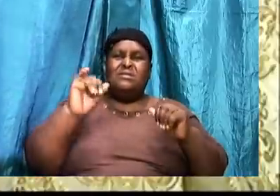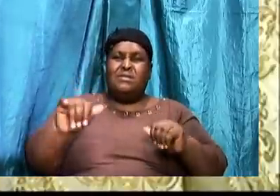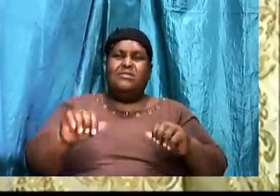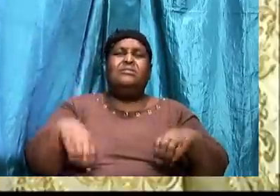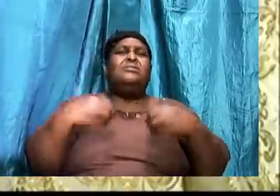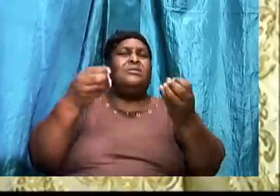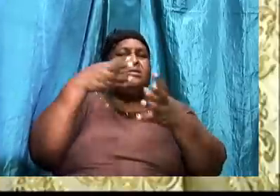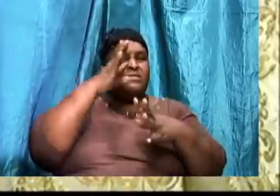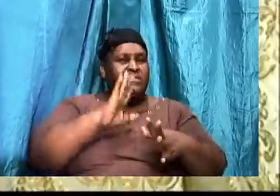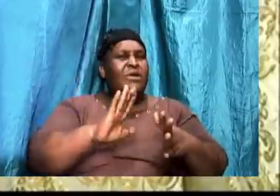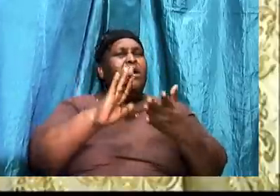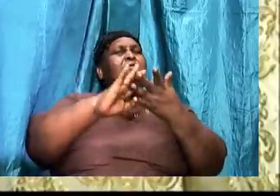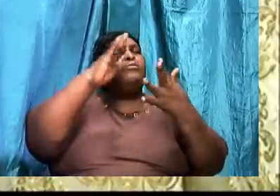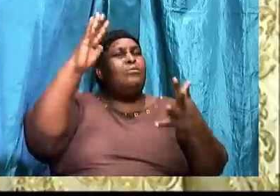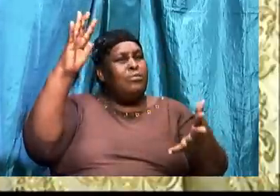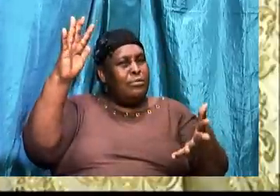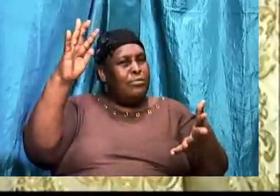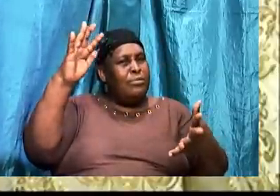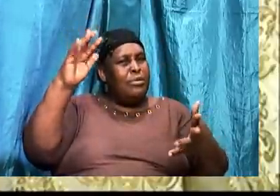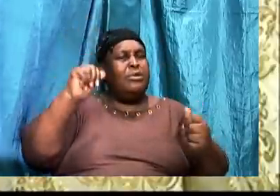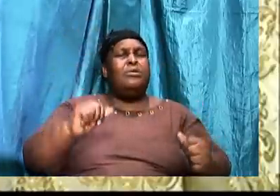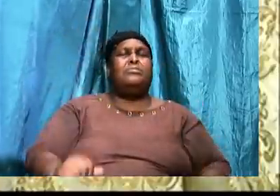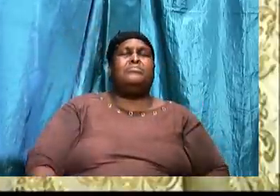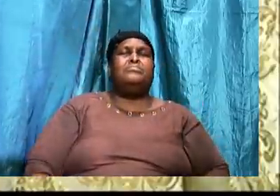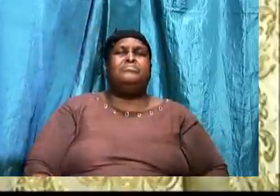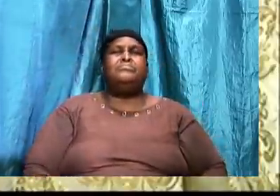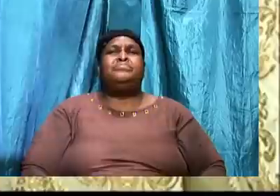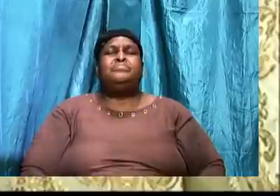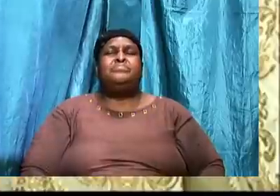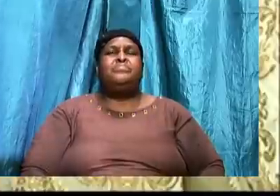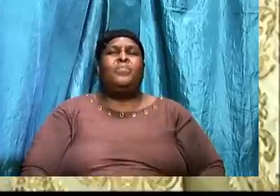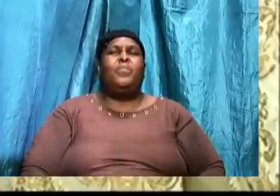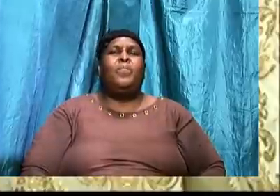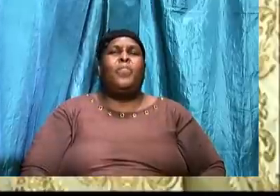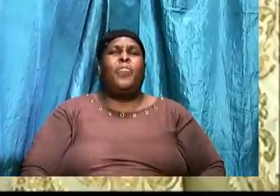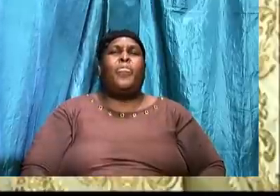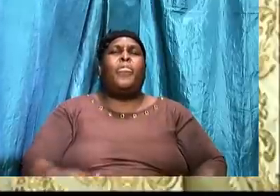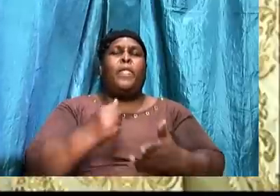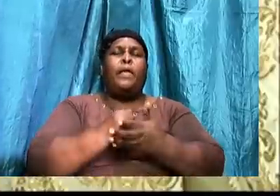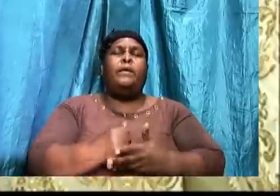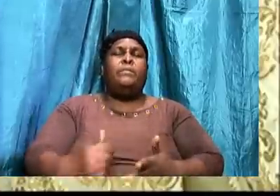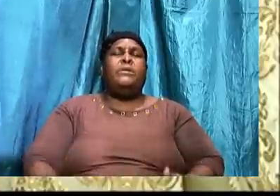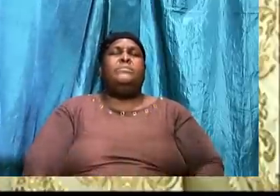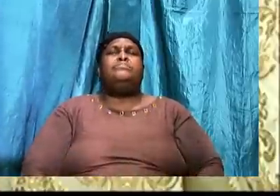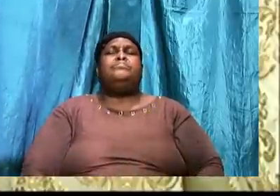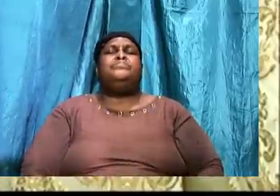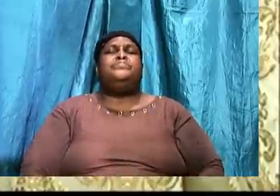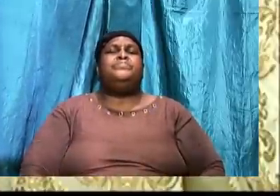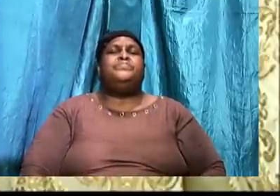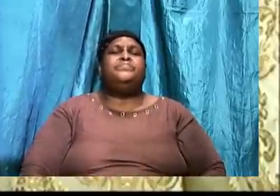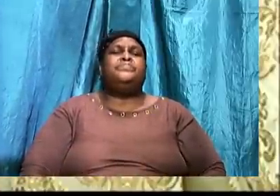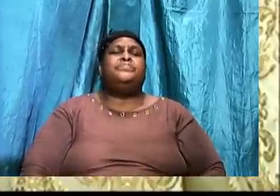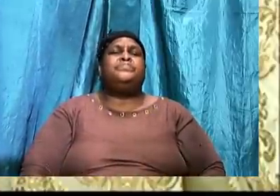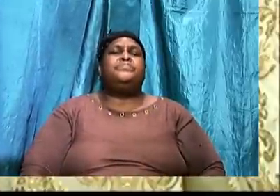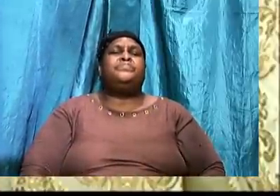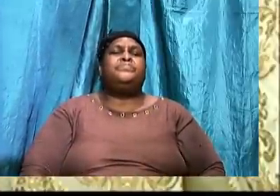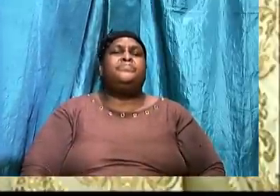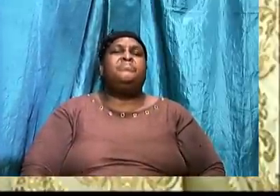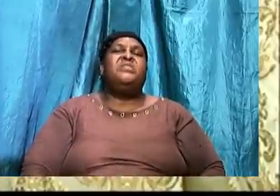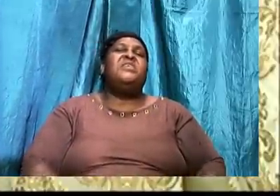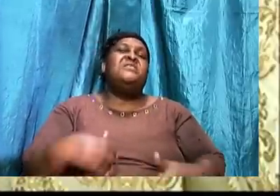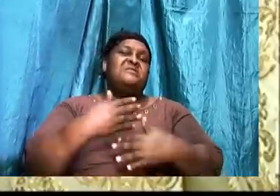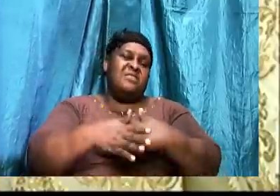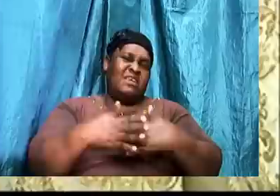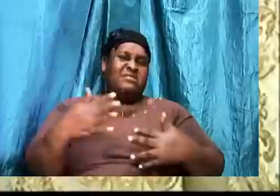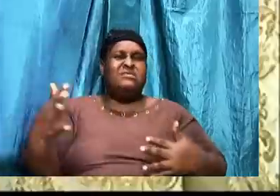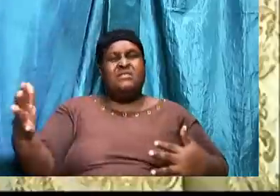we should put in our mind. Amen, somebody. The next point that I